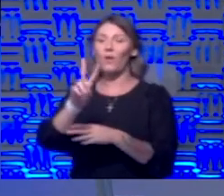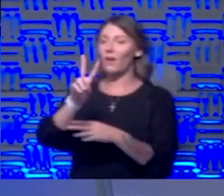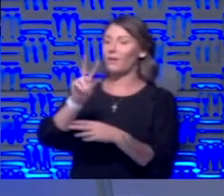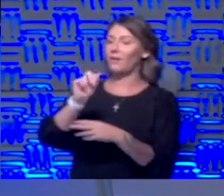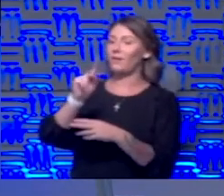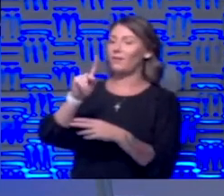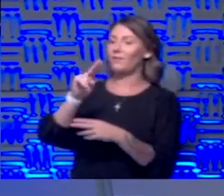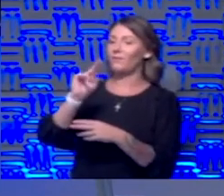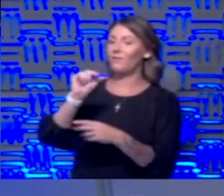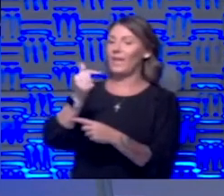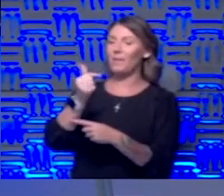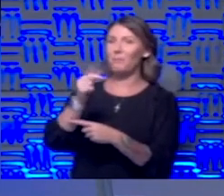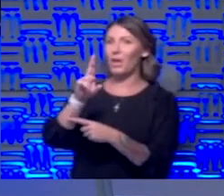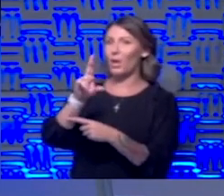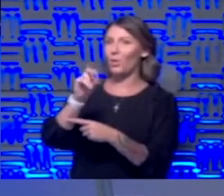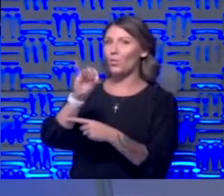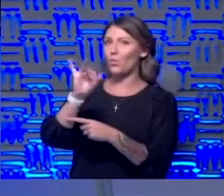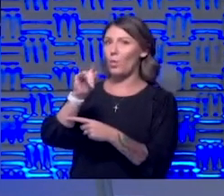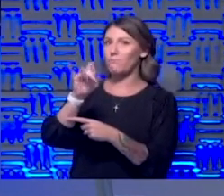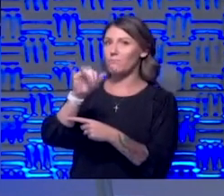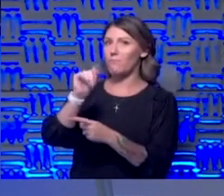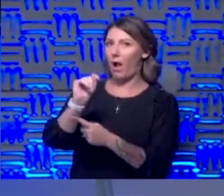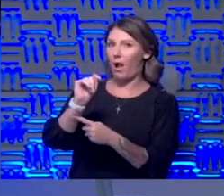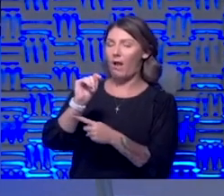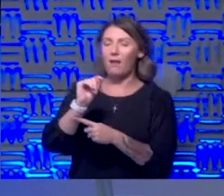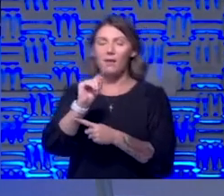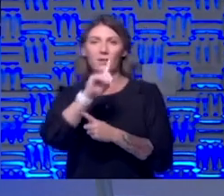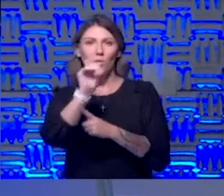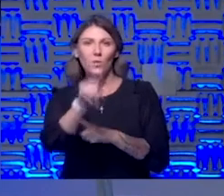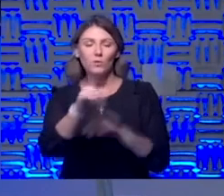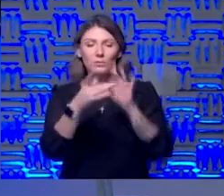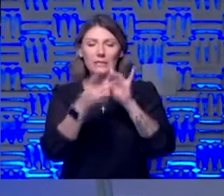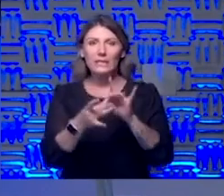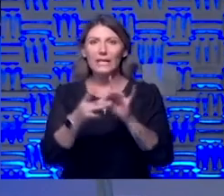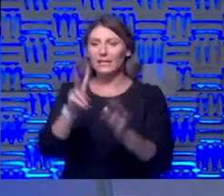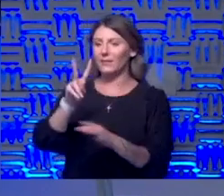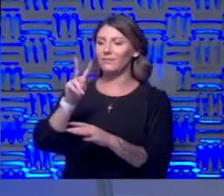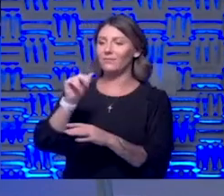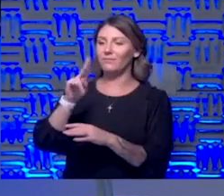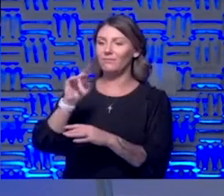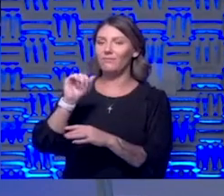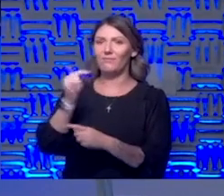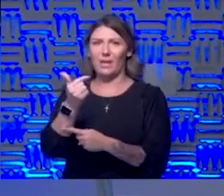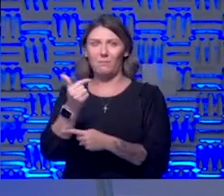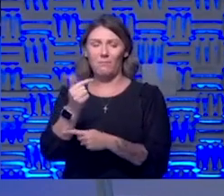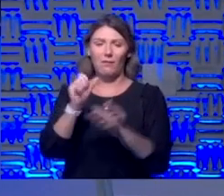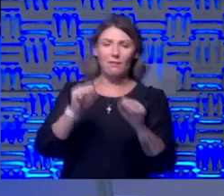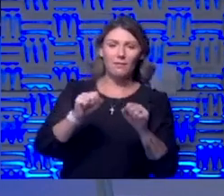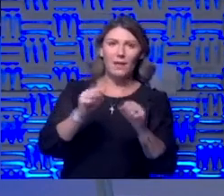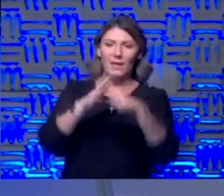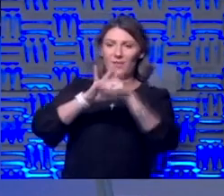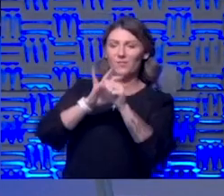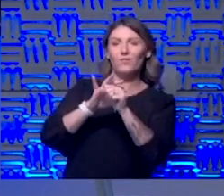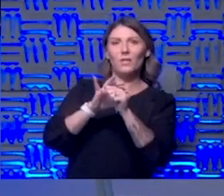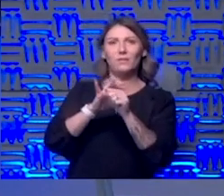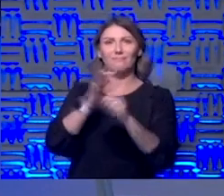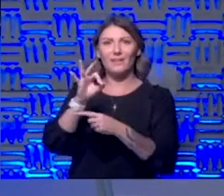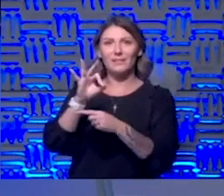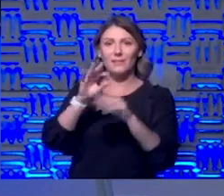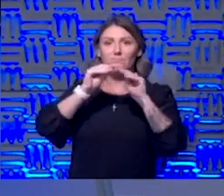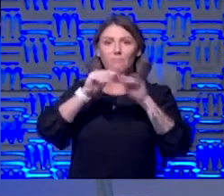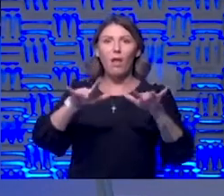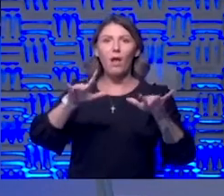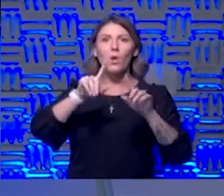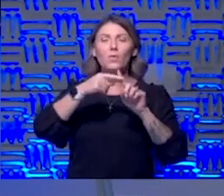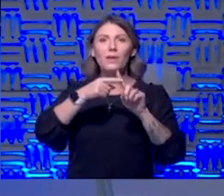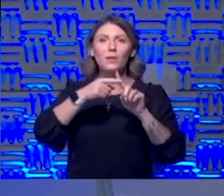and a question we get a lot about vaping is can COVID travel um in a vape cloud and